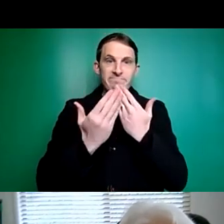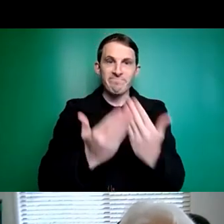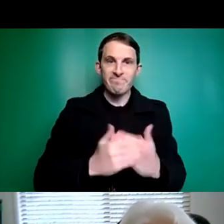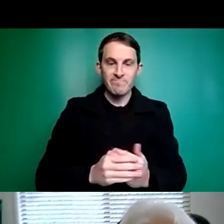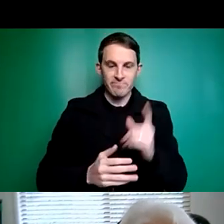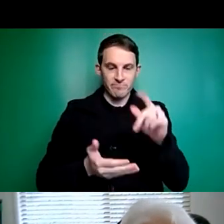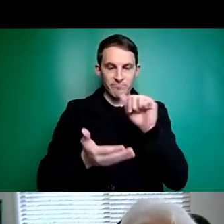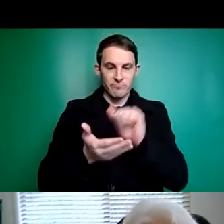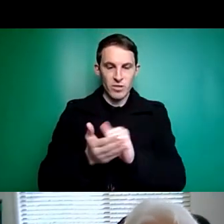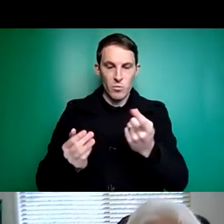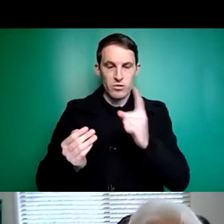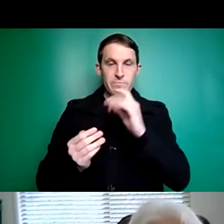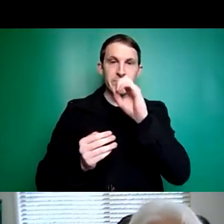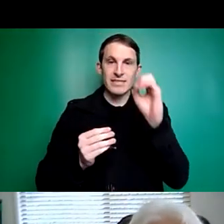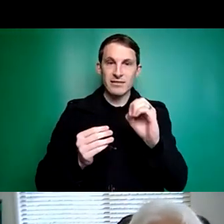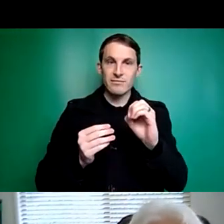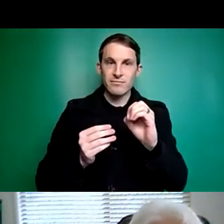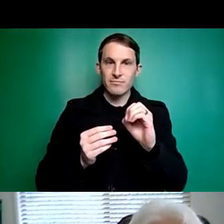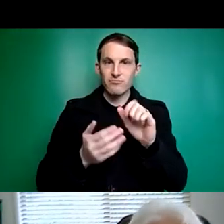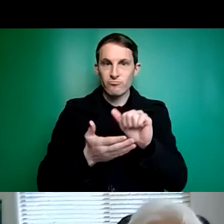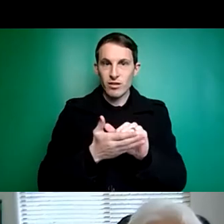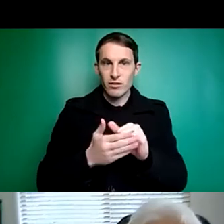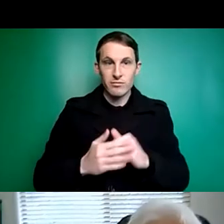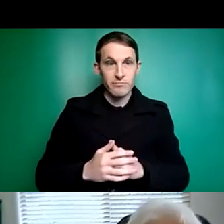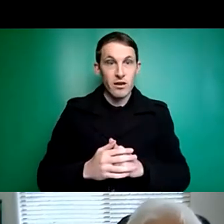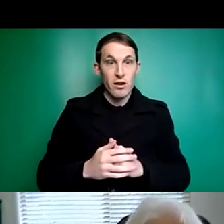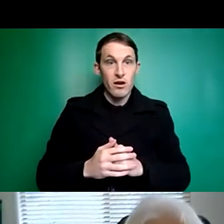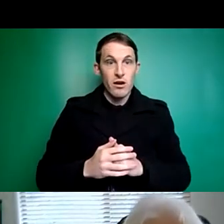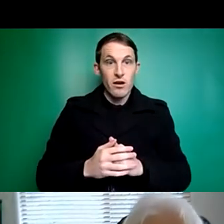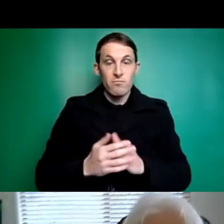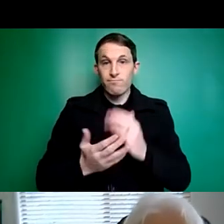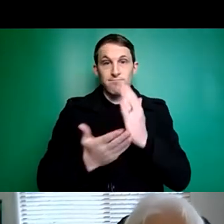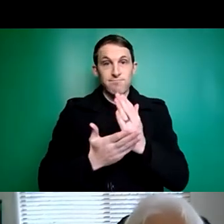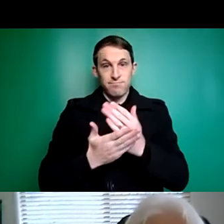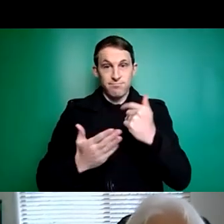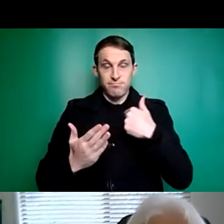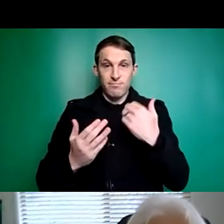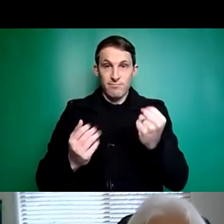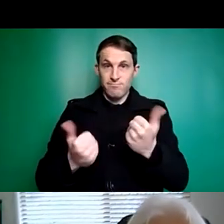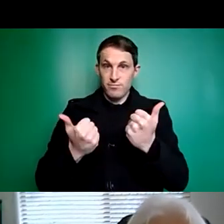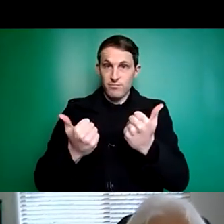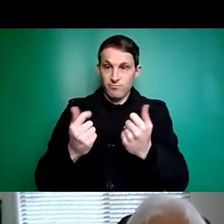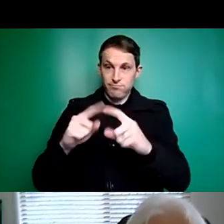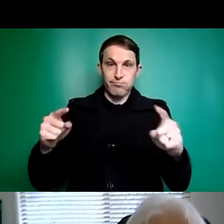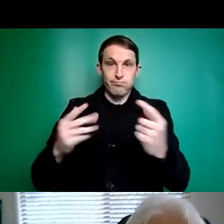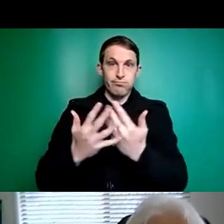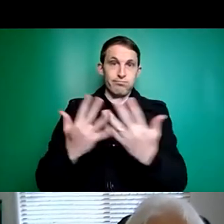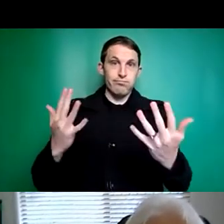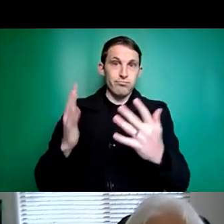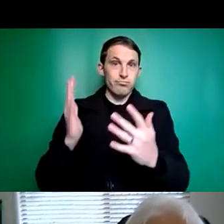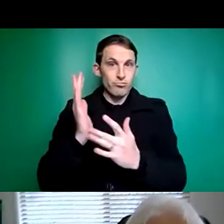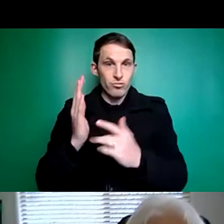100% correct. I use a very wide and varied range of assistive technology. I have a complex or